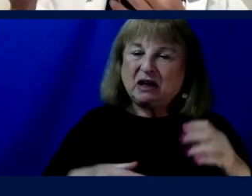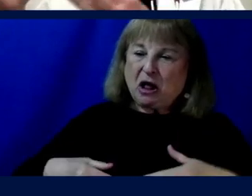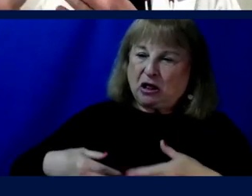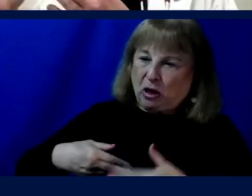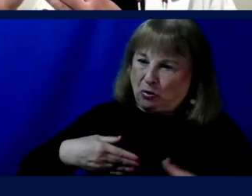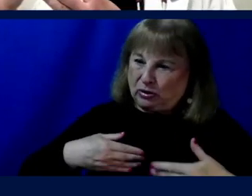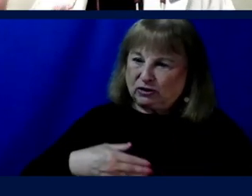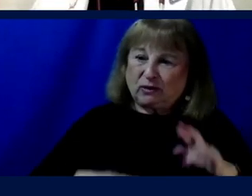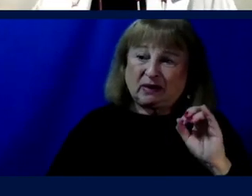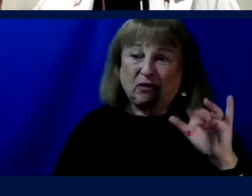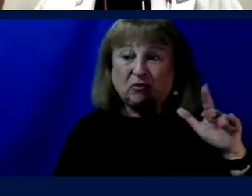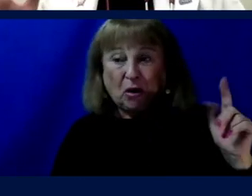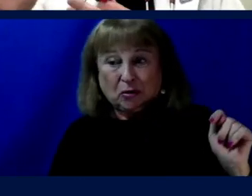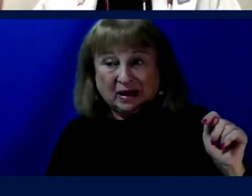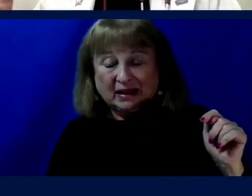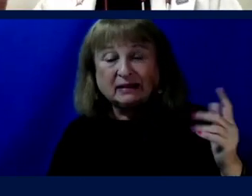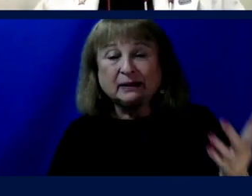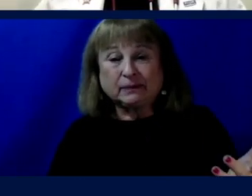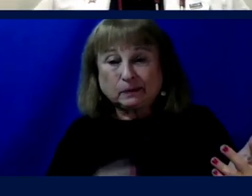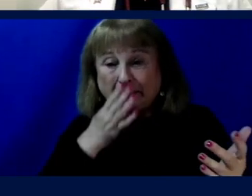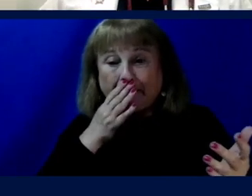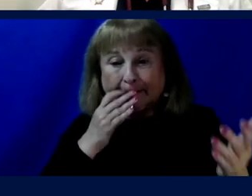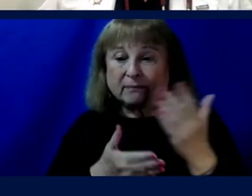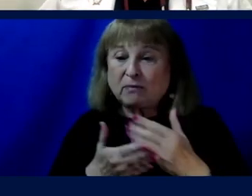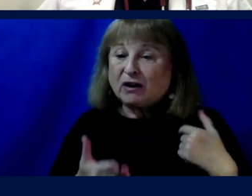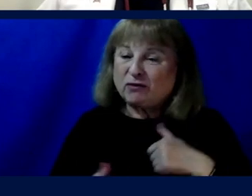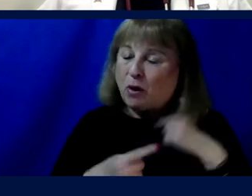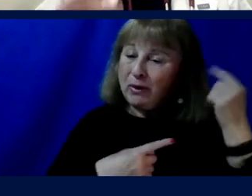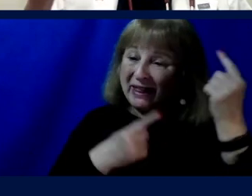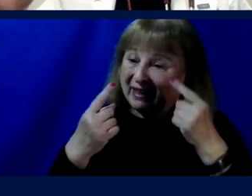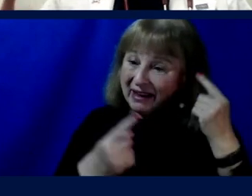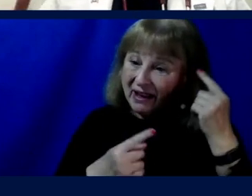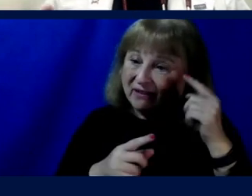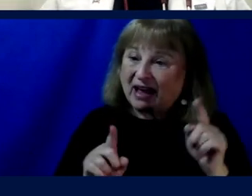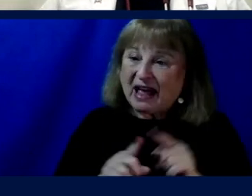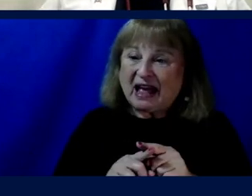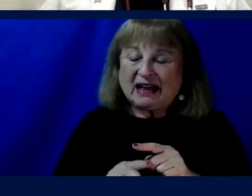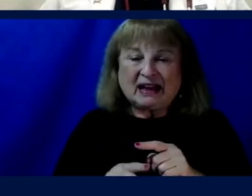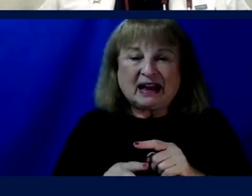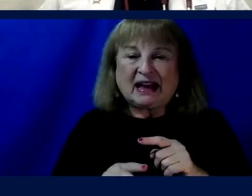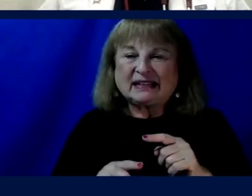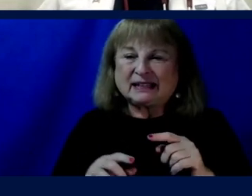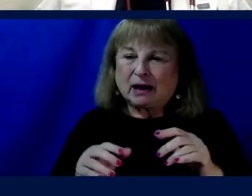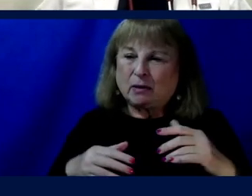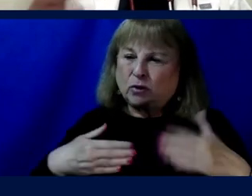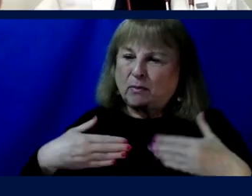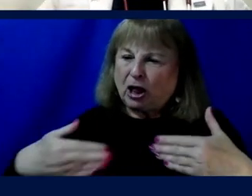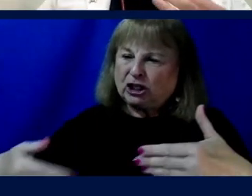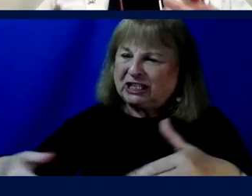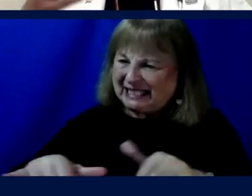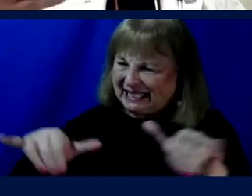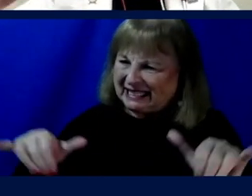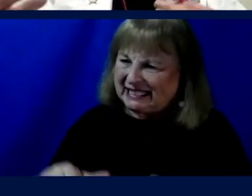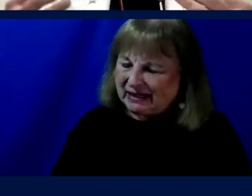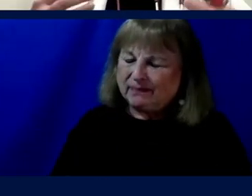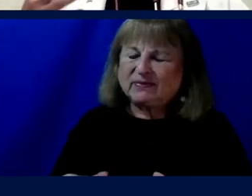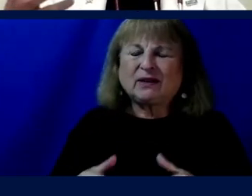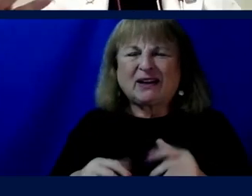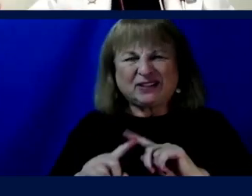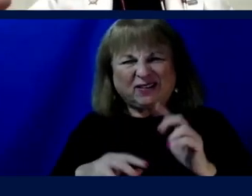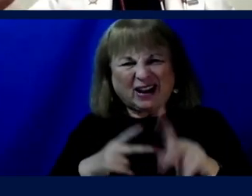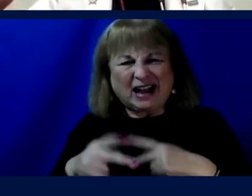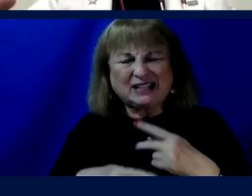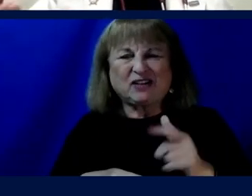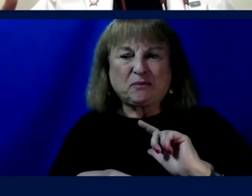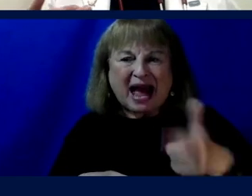And it is now extant as part of what we think of as a propulsion system for space. And then you've got all kinds of back and